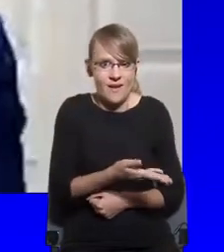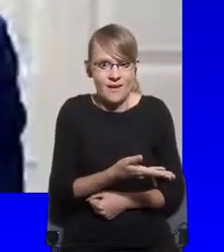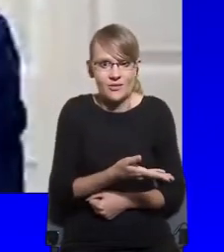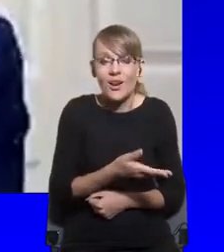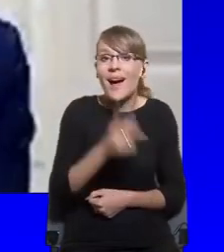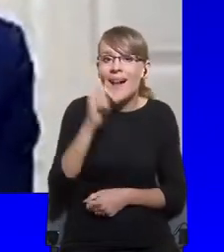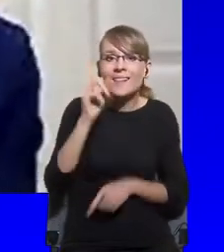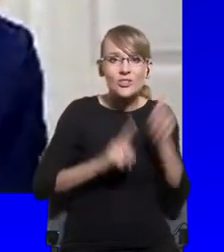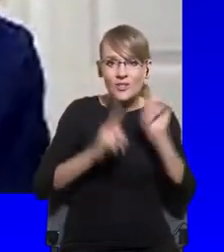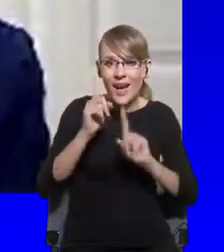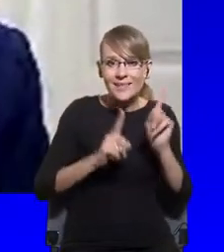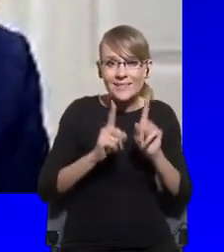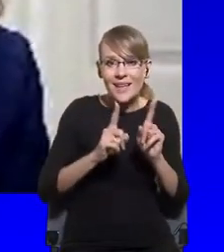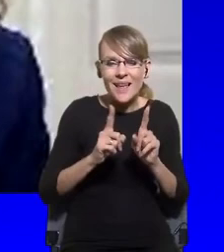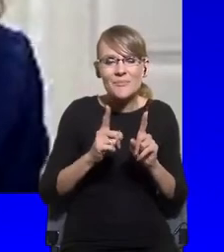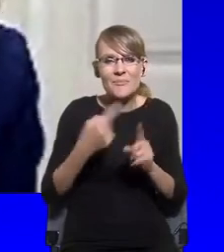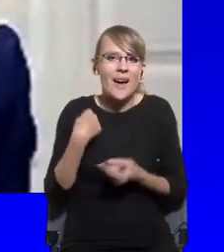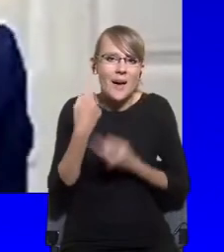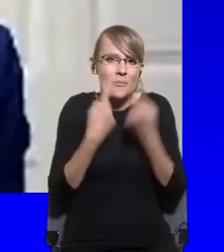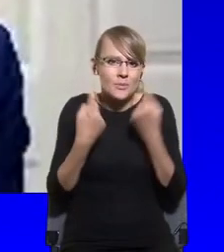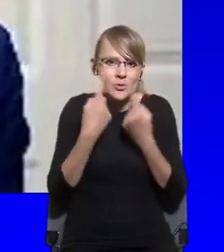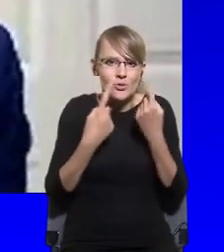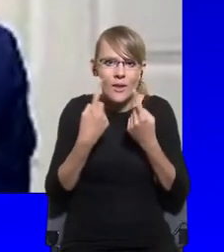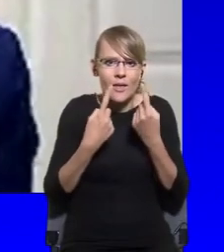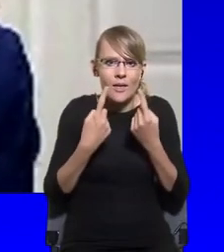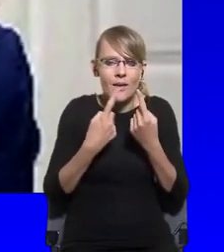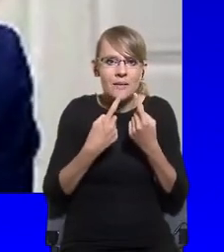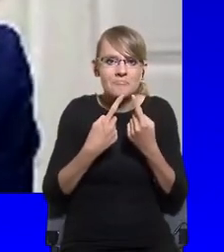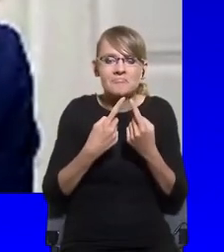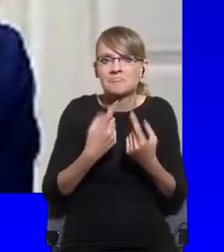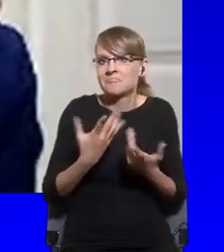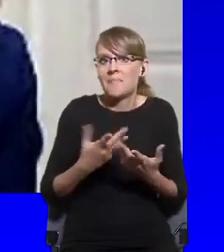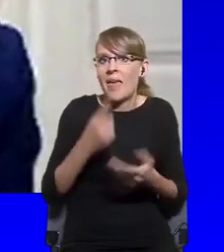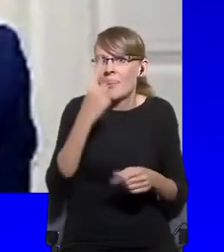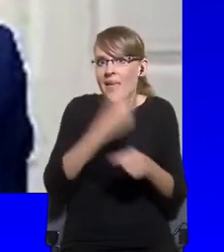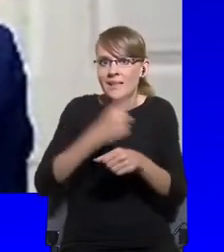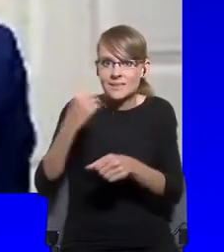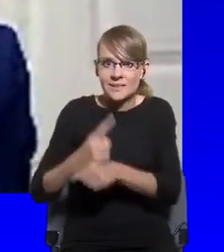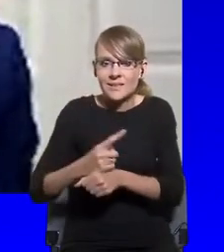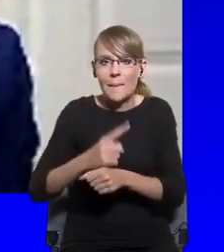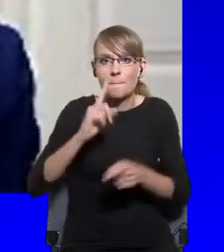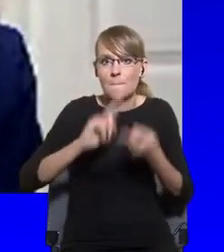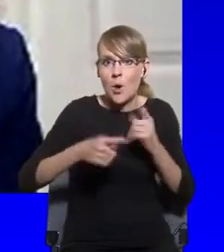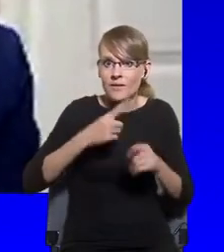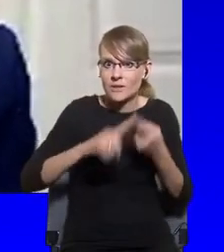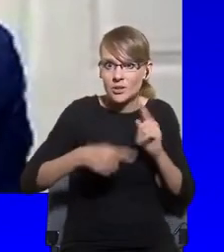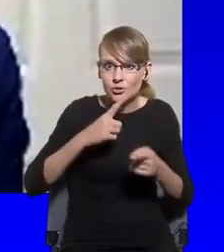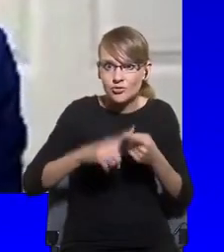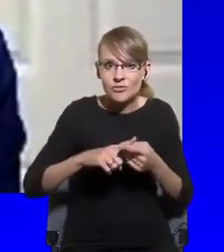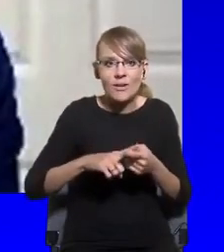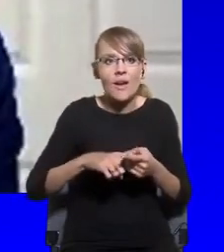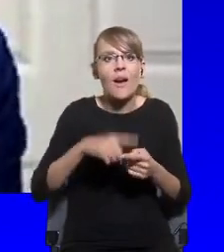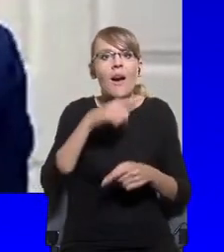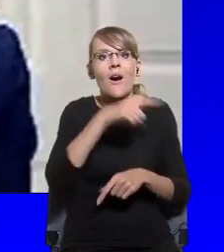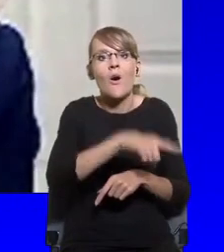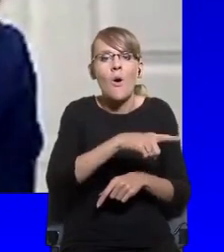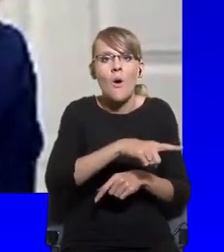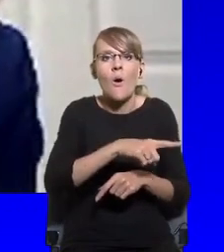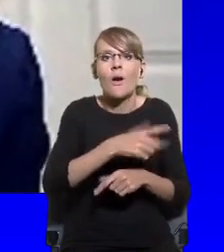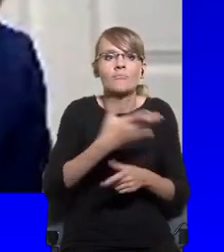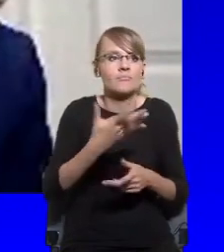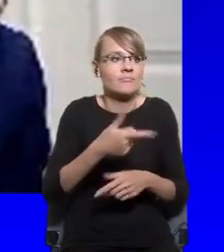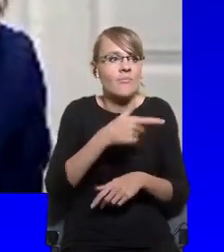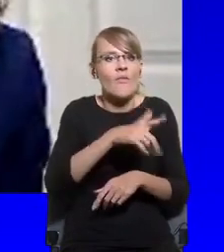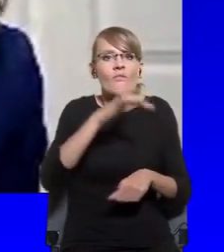problematic when decisions, political decisions are the outcome exclusively of these